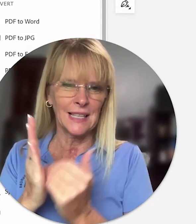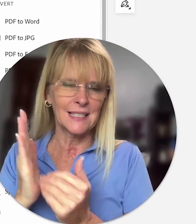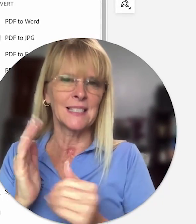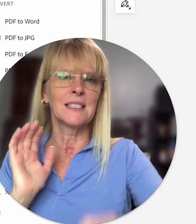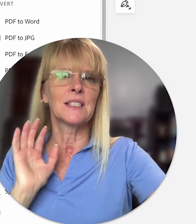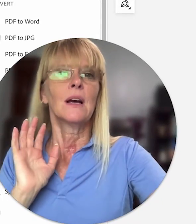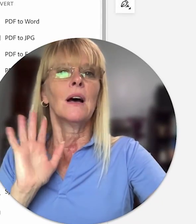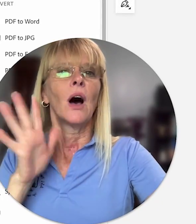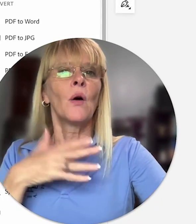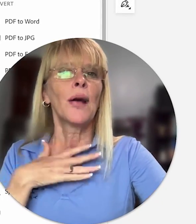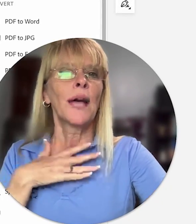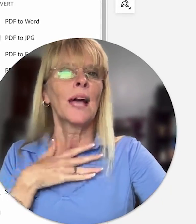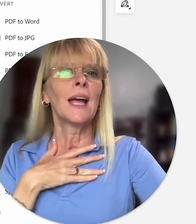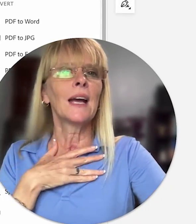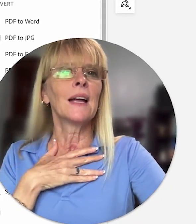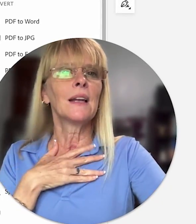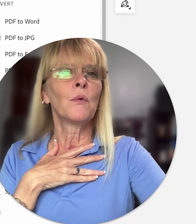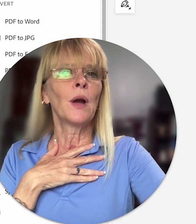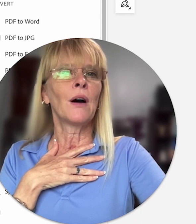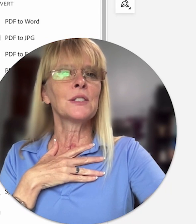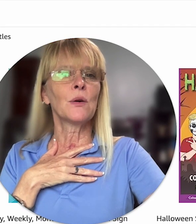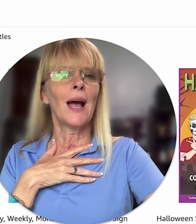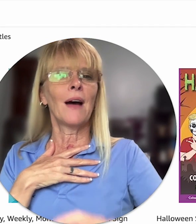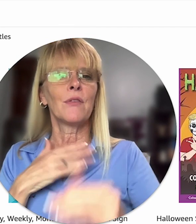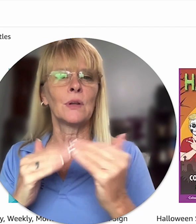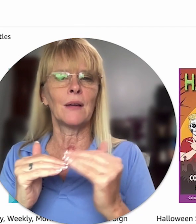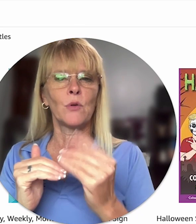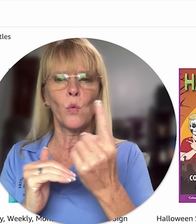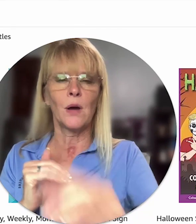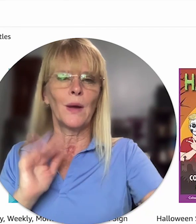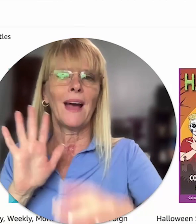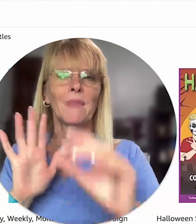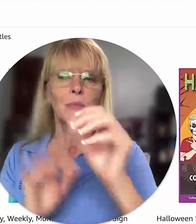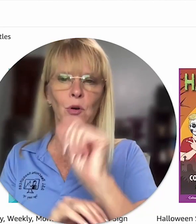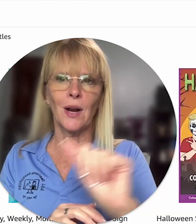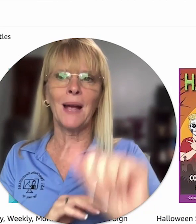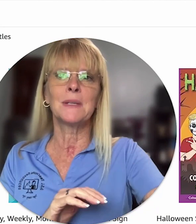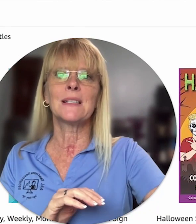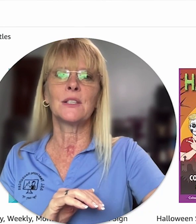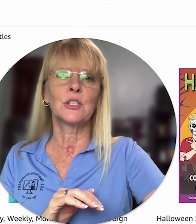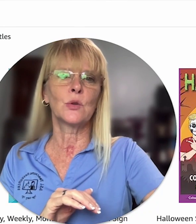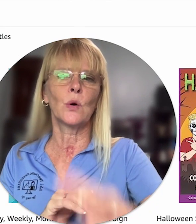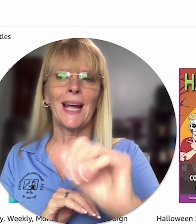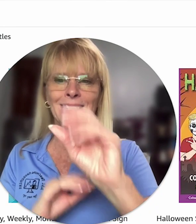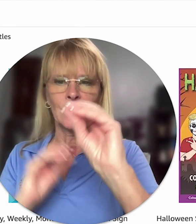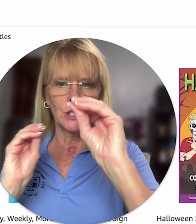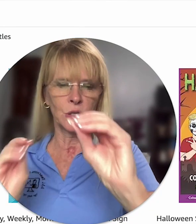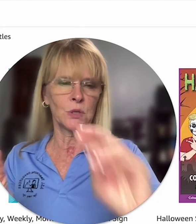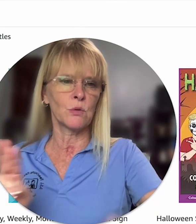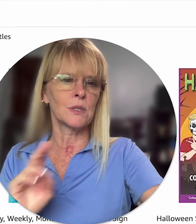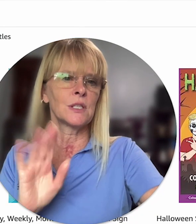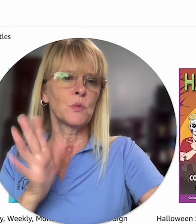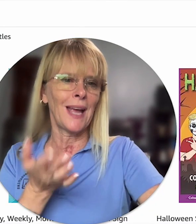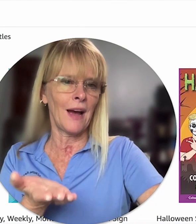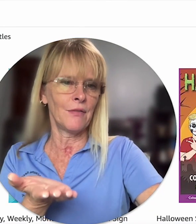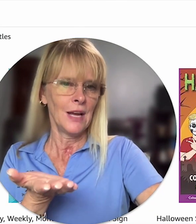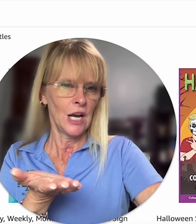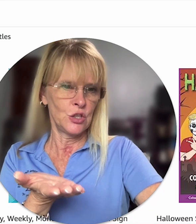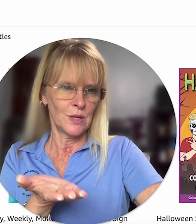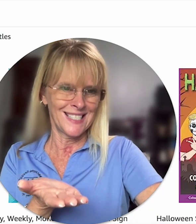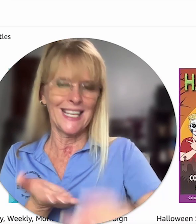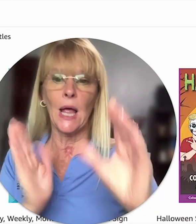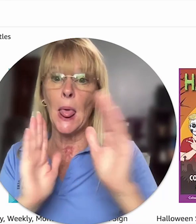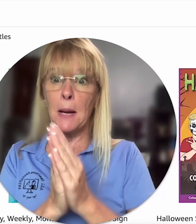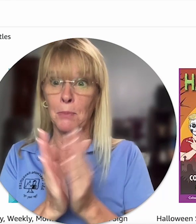each of the lessons okay and we also have on level one we have them on our amazon store asl teaching resources we have